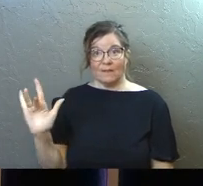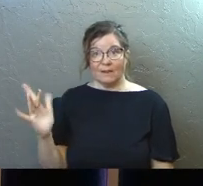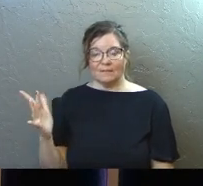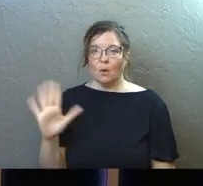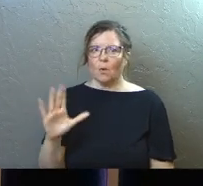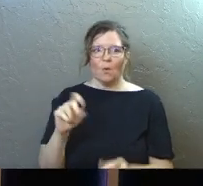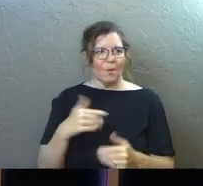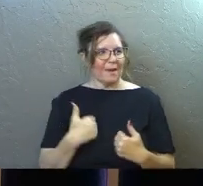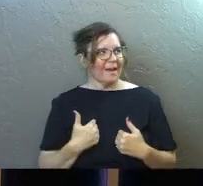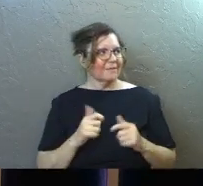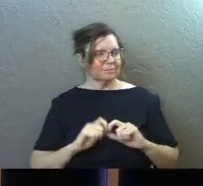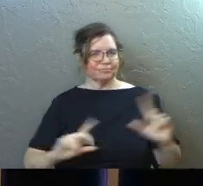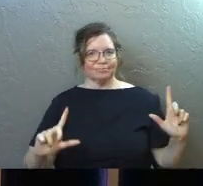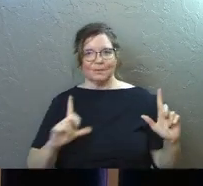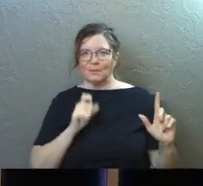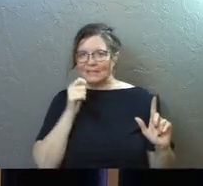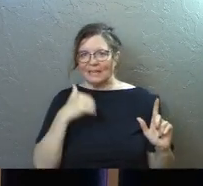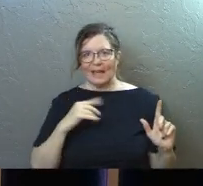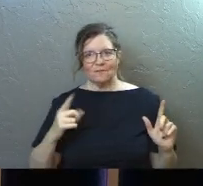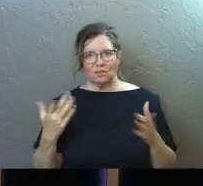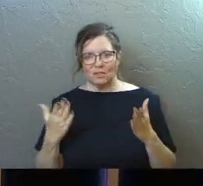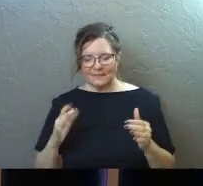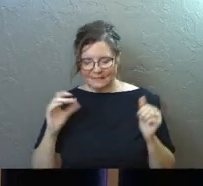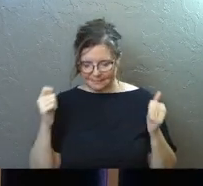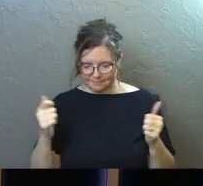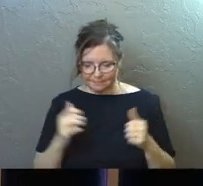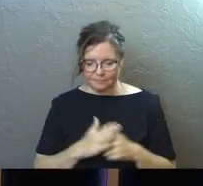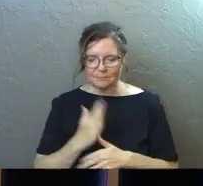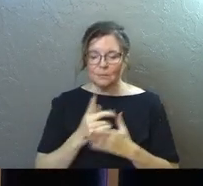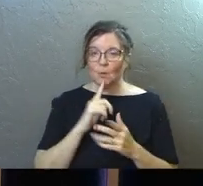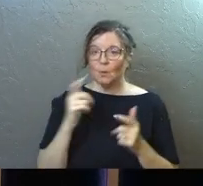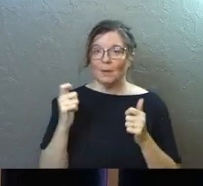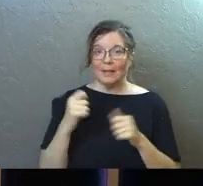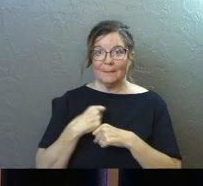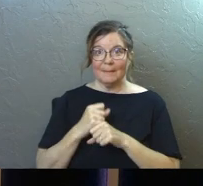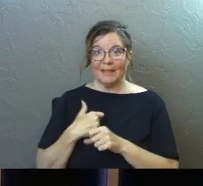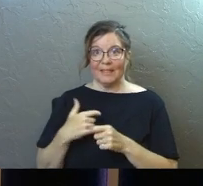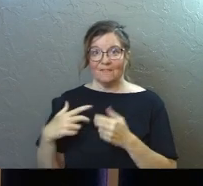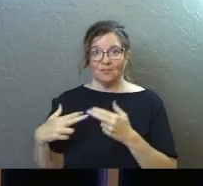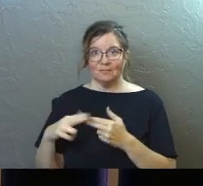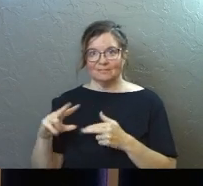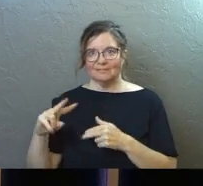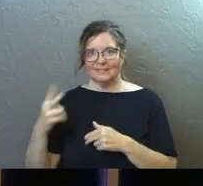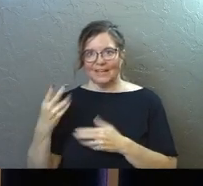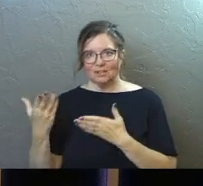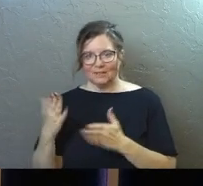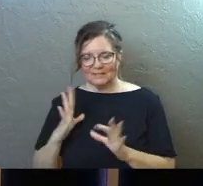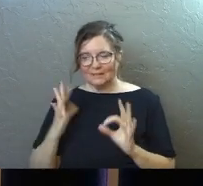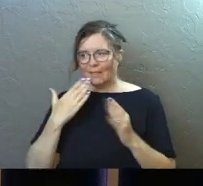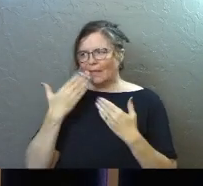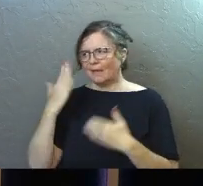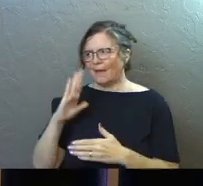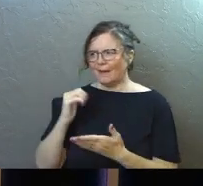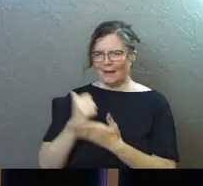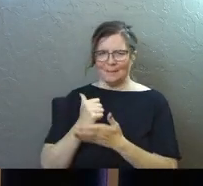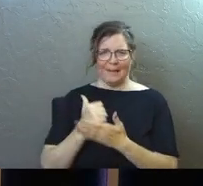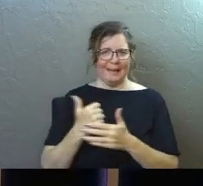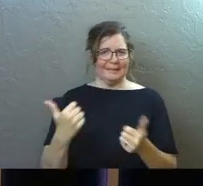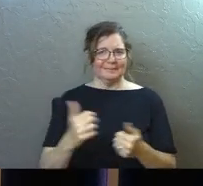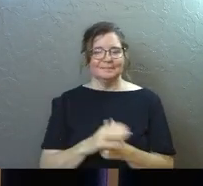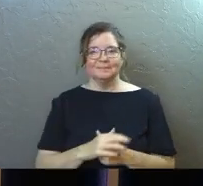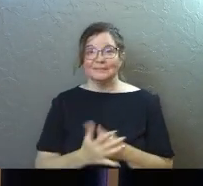Oh, we've got it. Excellent. We didn't have it first service. Someone real quickly made that for second service. Thank God. Amen.